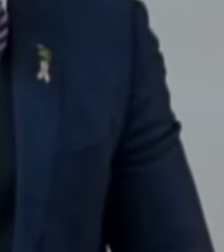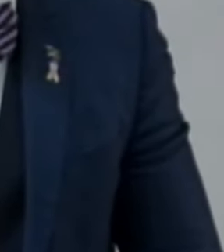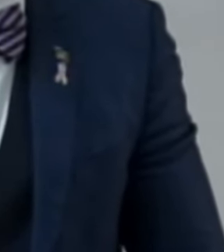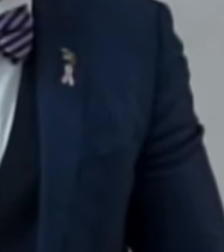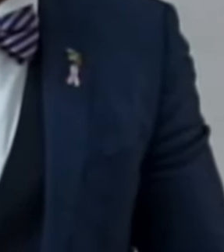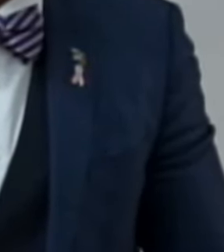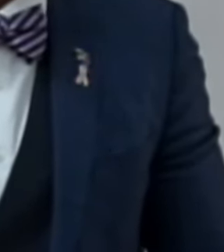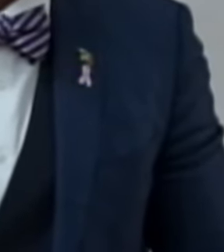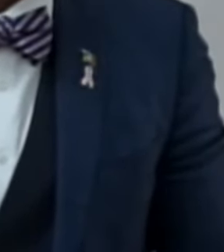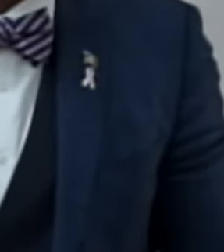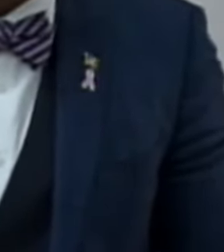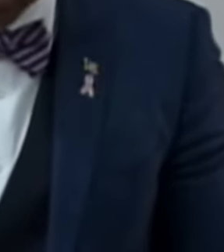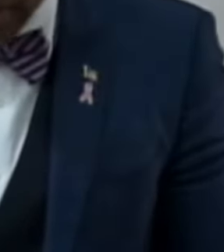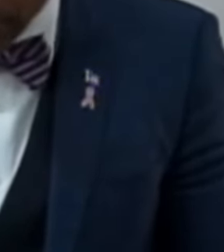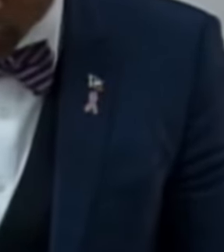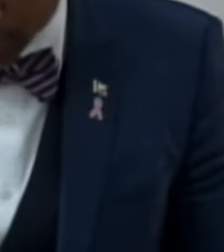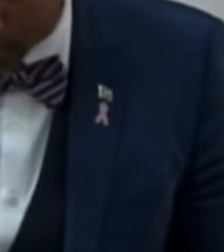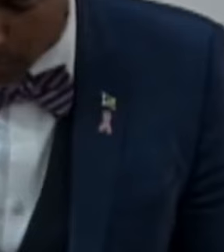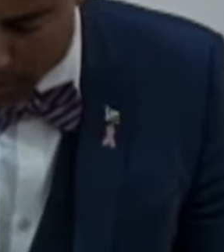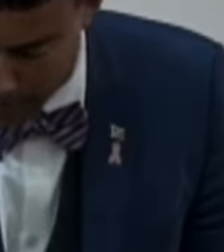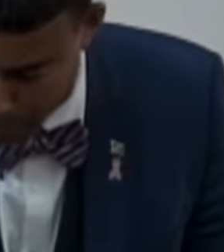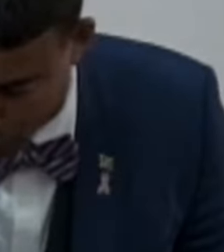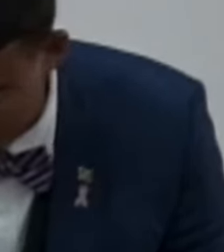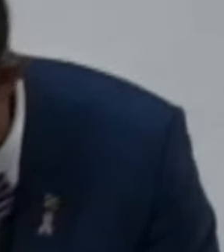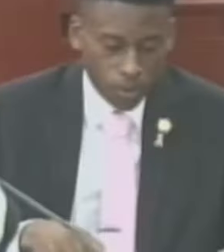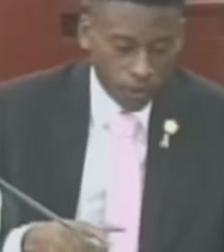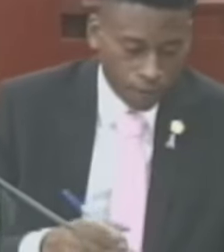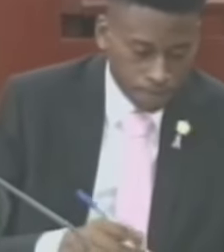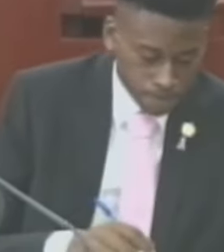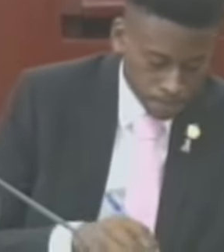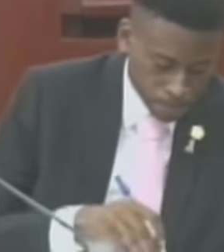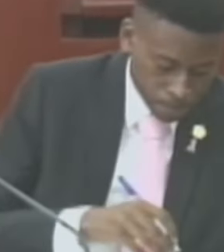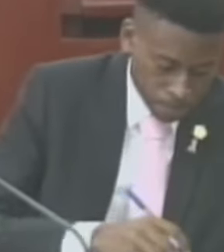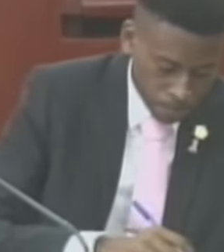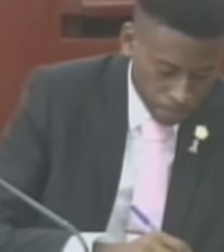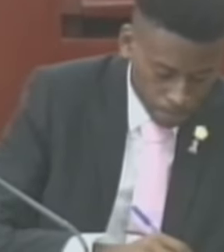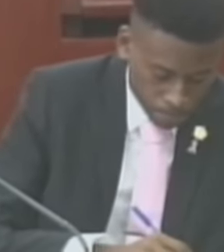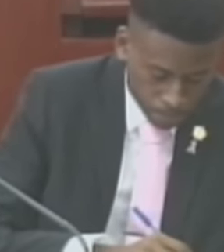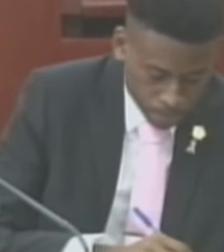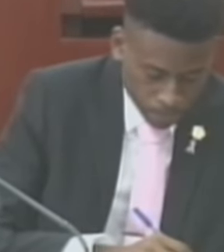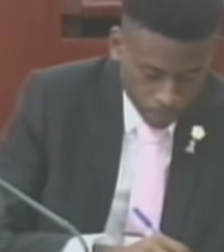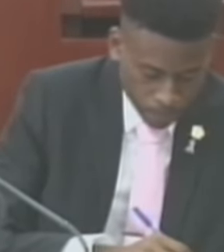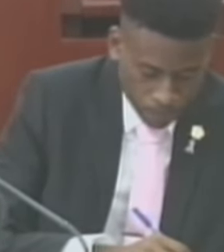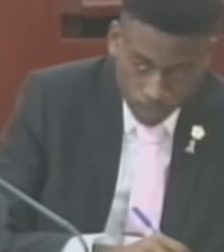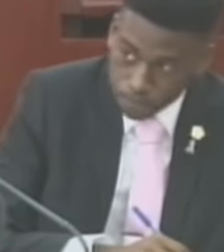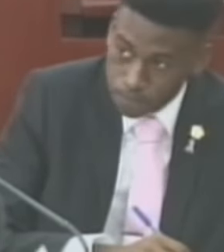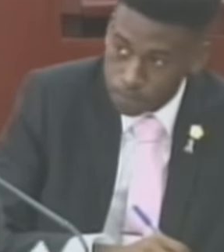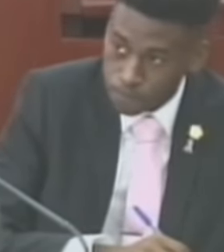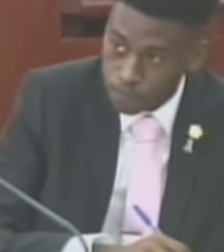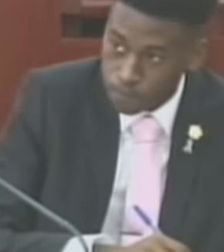continue to do their work in this Honorable House. May it please you, Madam Speaker. Thank you, Honorable Attorney General.